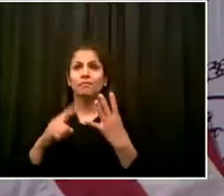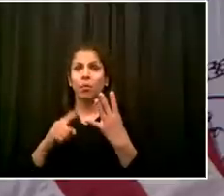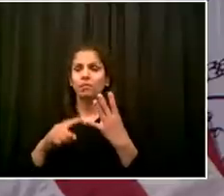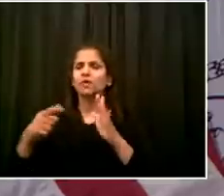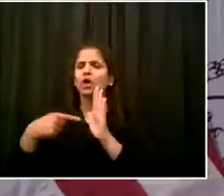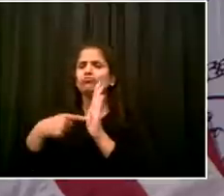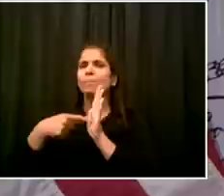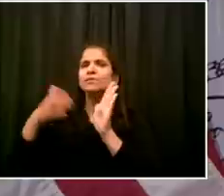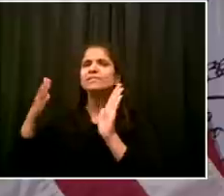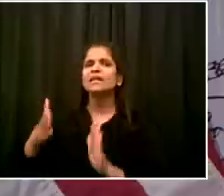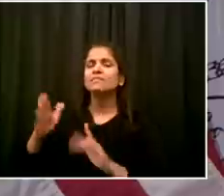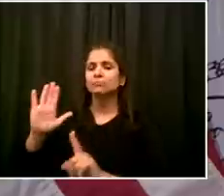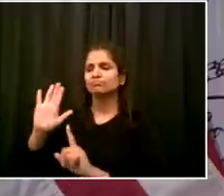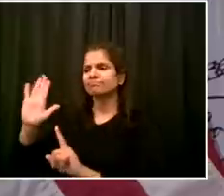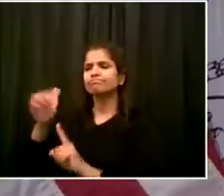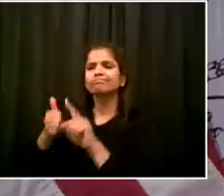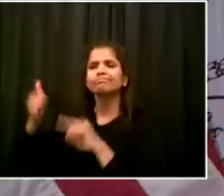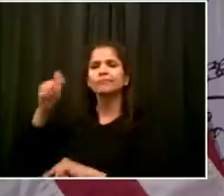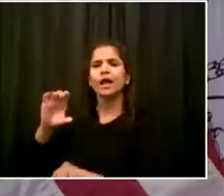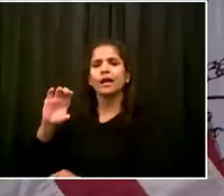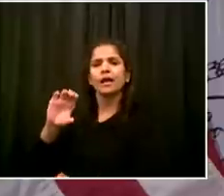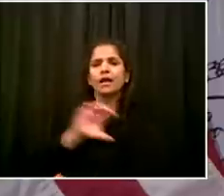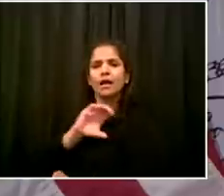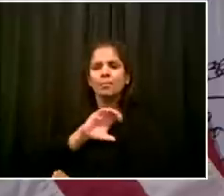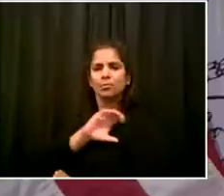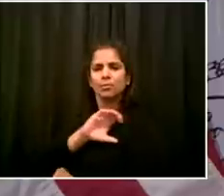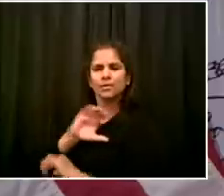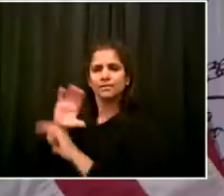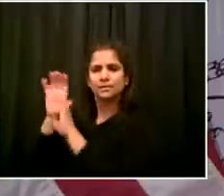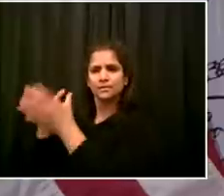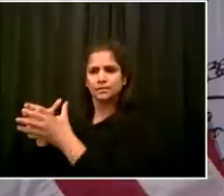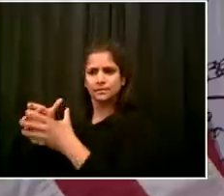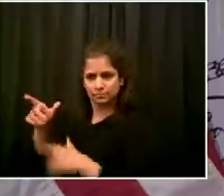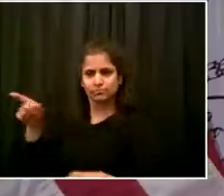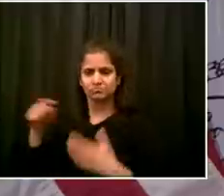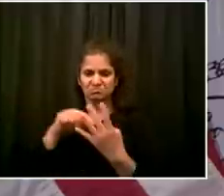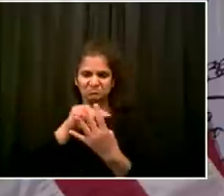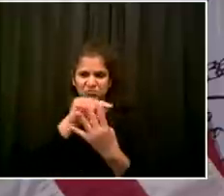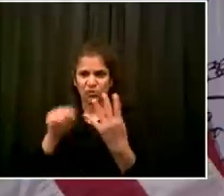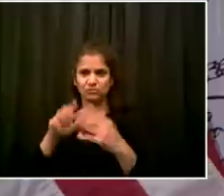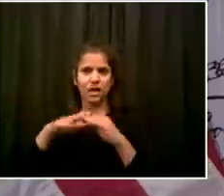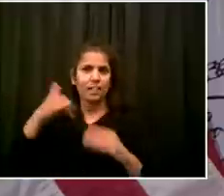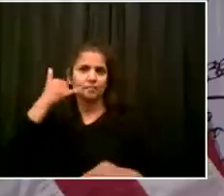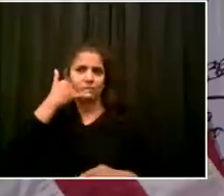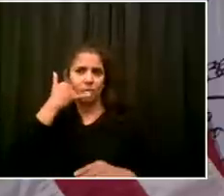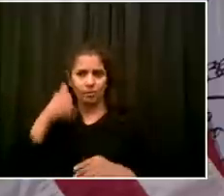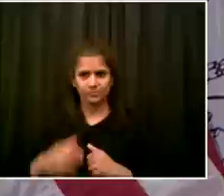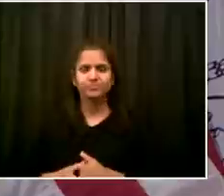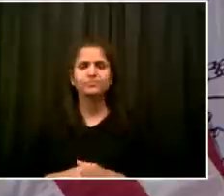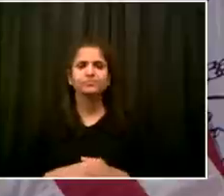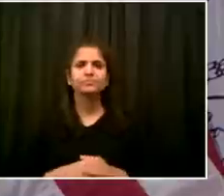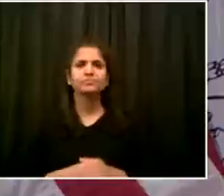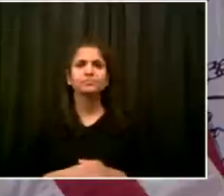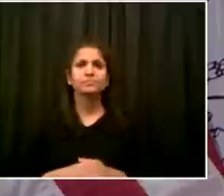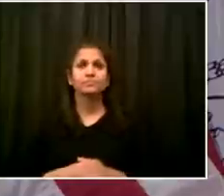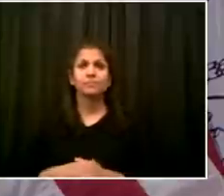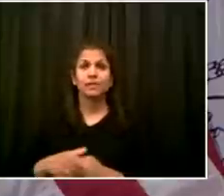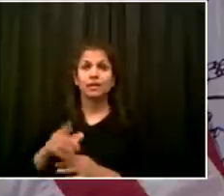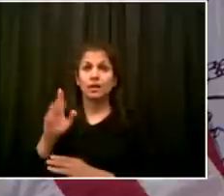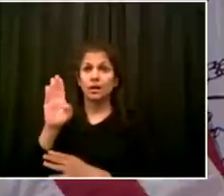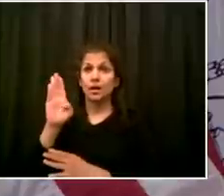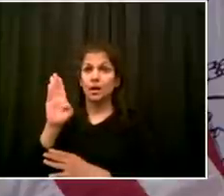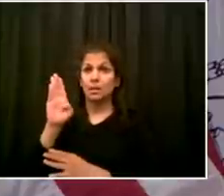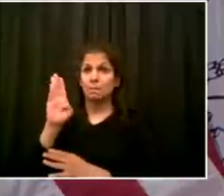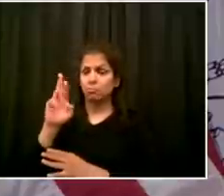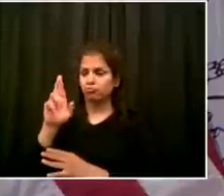Good morning, Mr. Mayor. Hey, Bridget. How are you doing? I'm doing okay. Thanks. You know, those